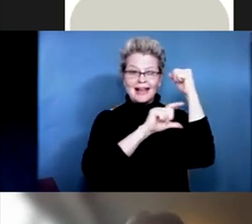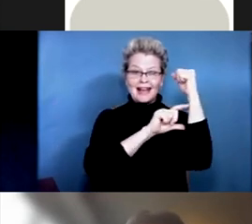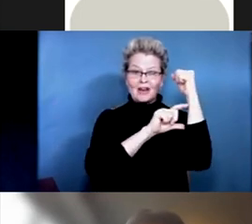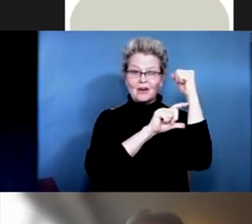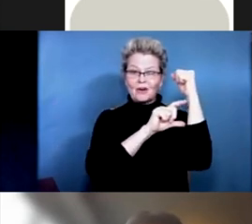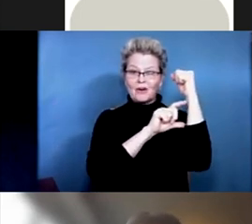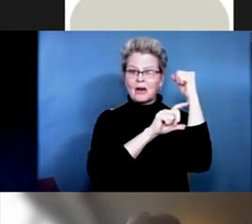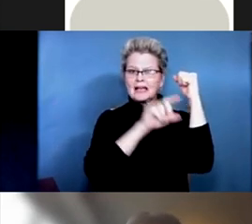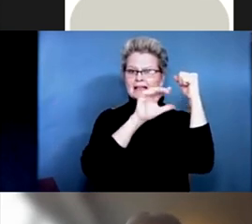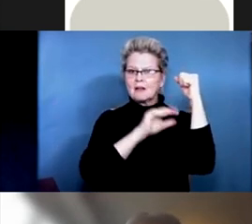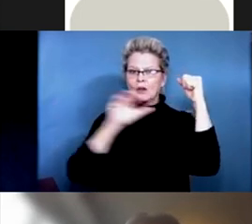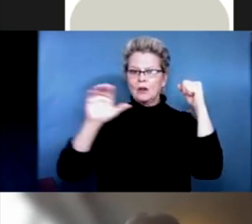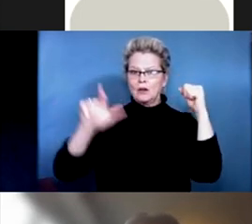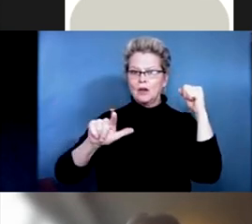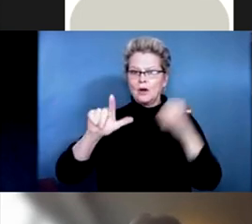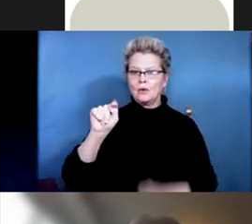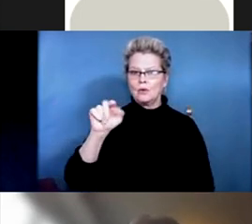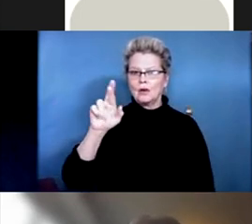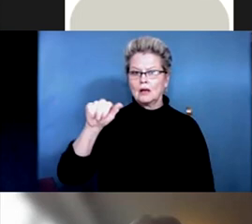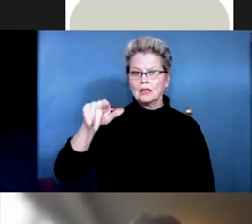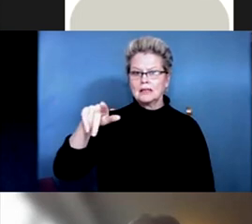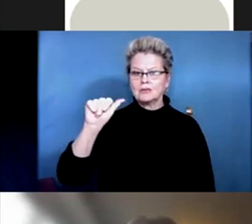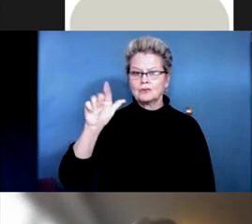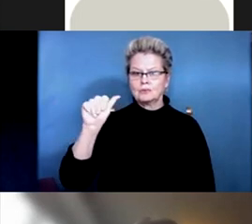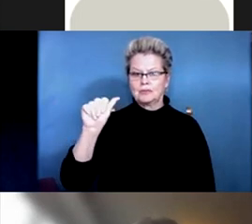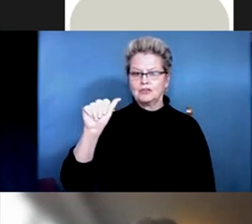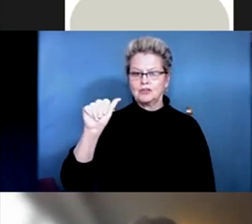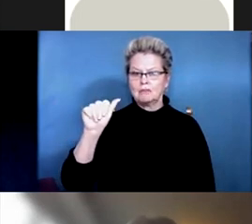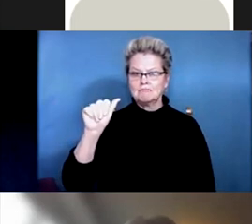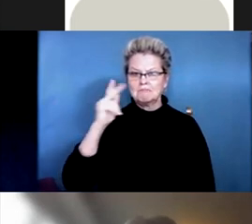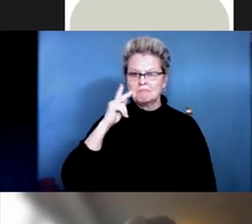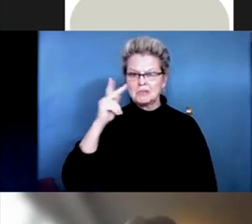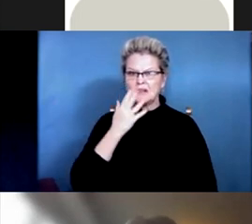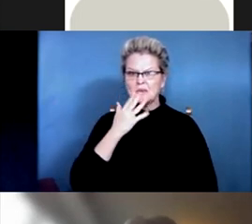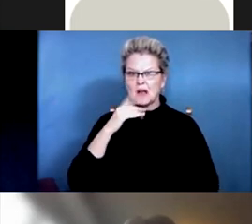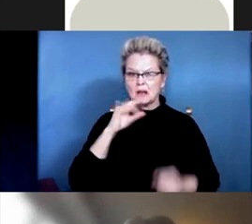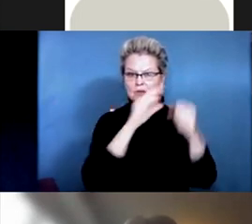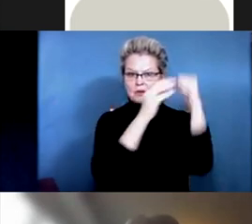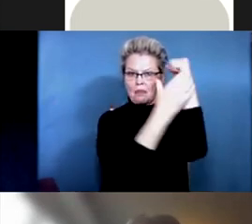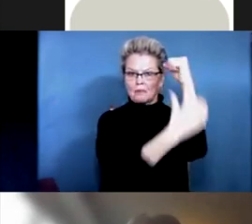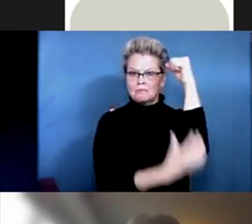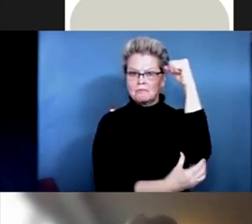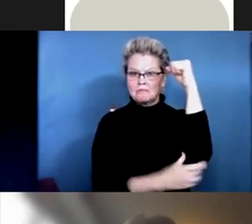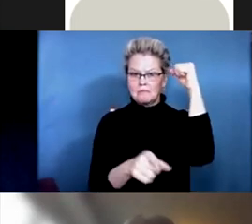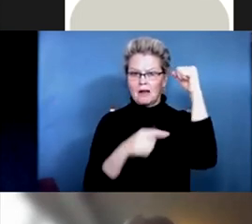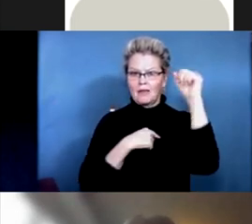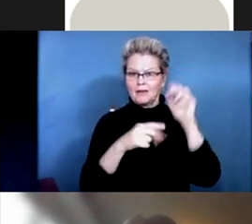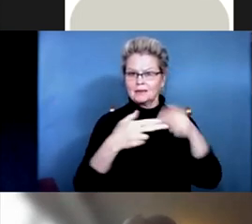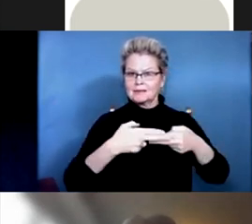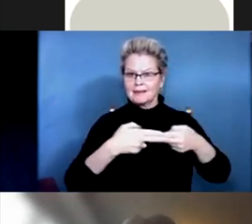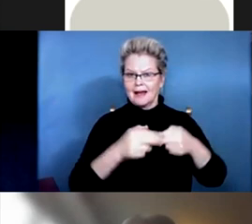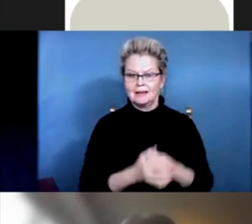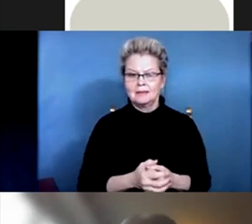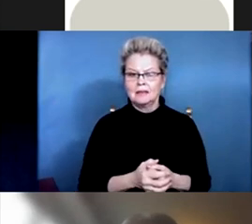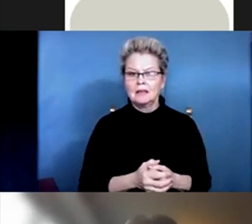tetraplegia. And as you get lower, the more sensation and function you